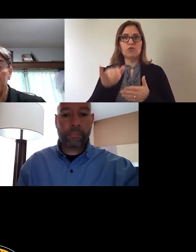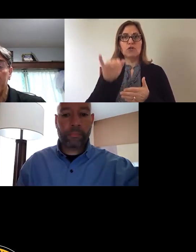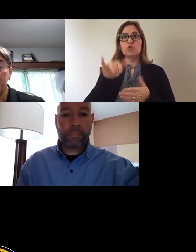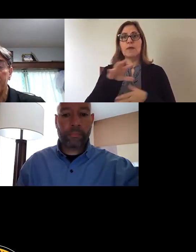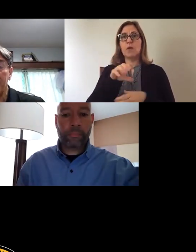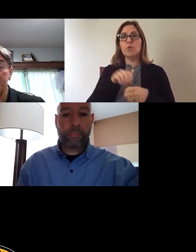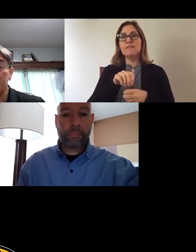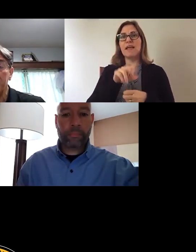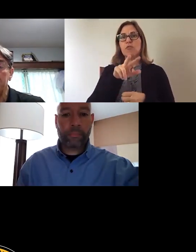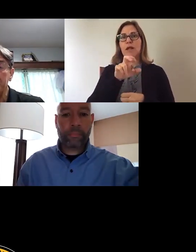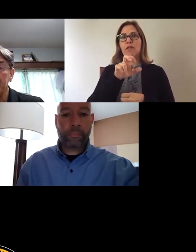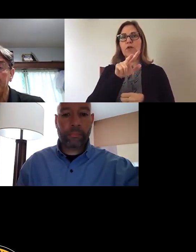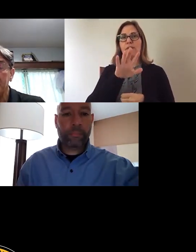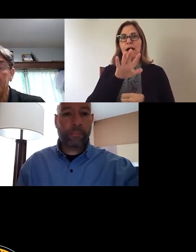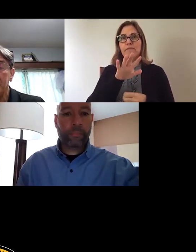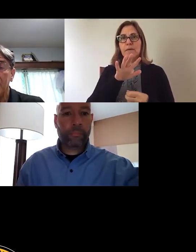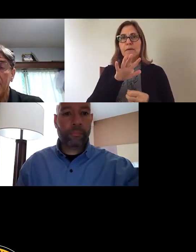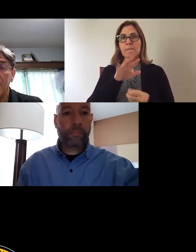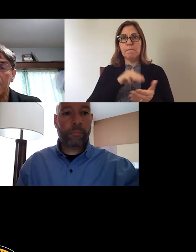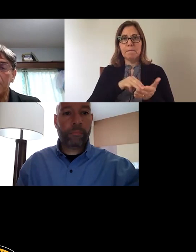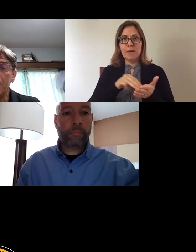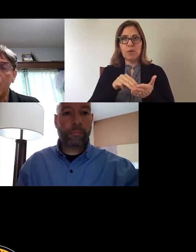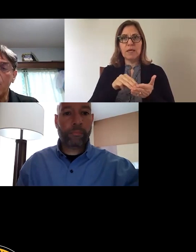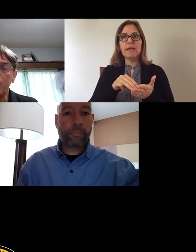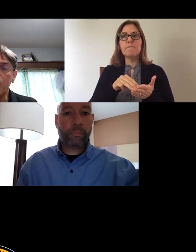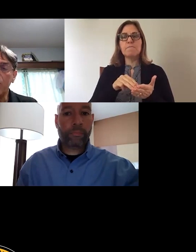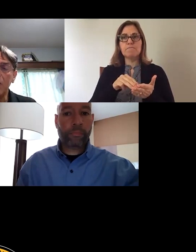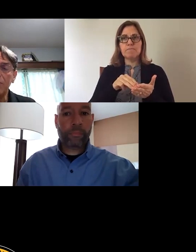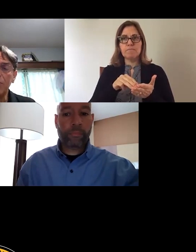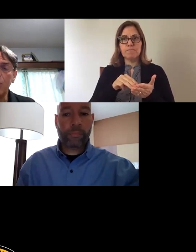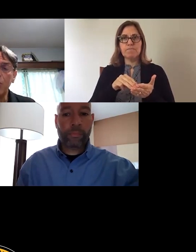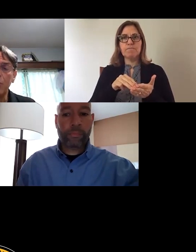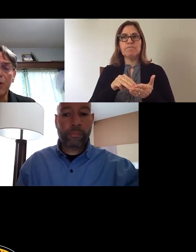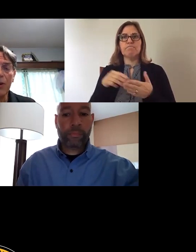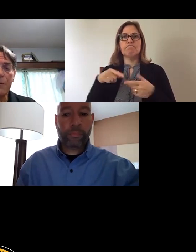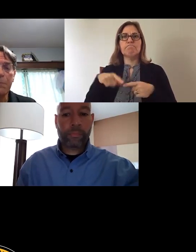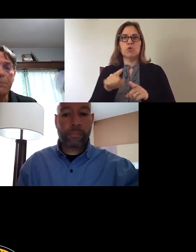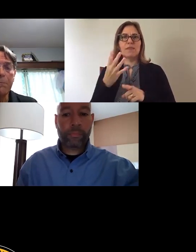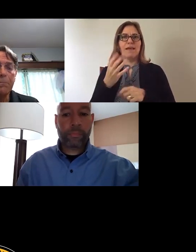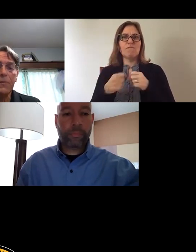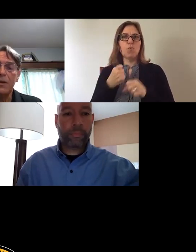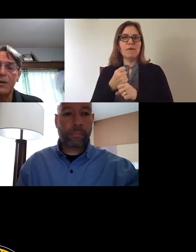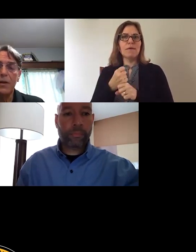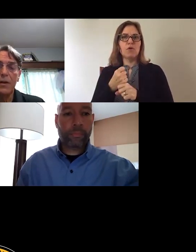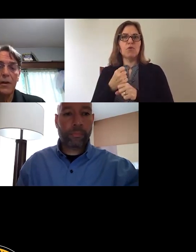$335 million, um, over the four-year period.